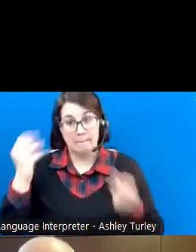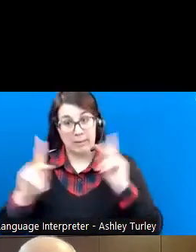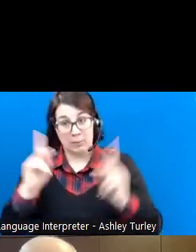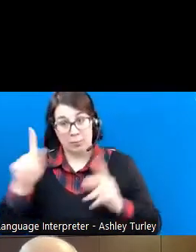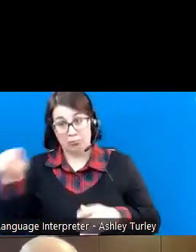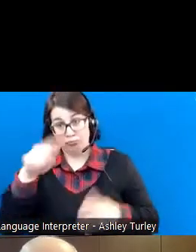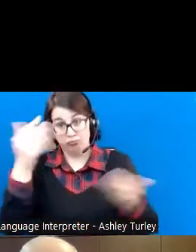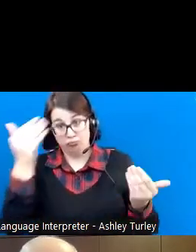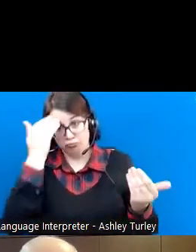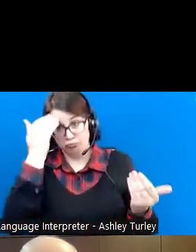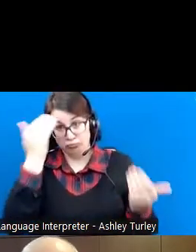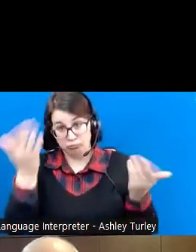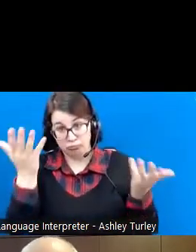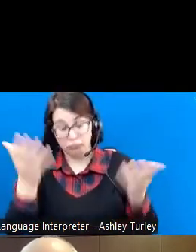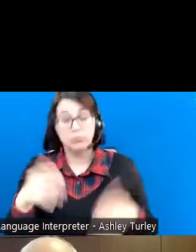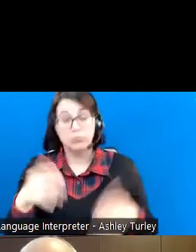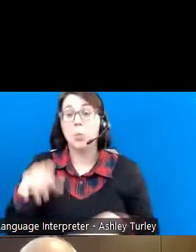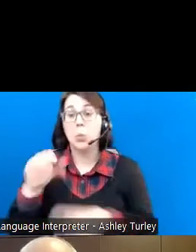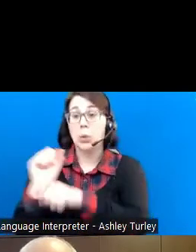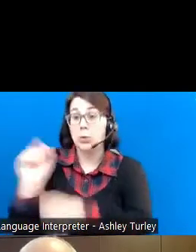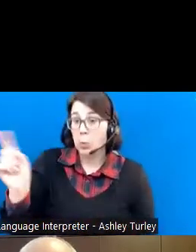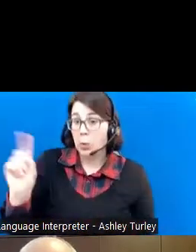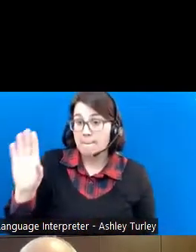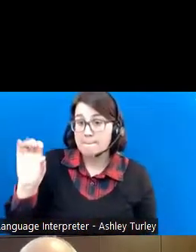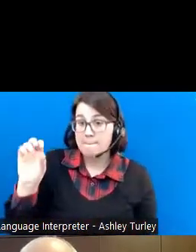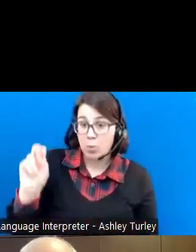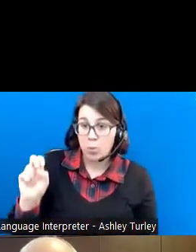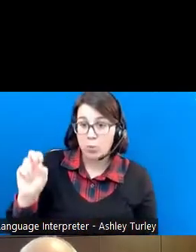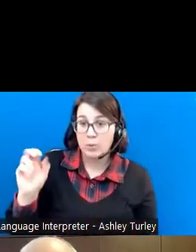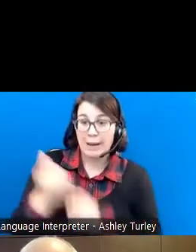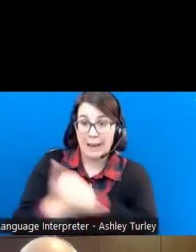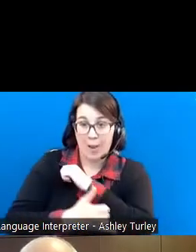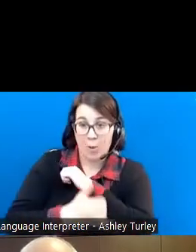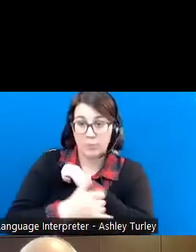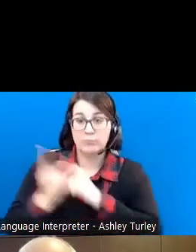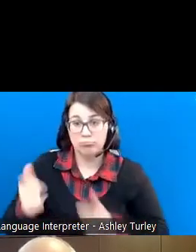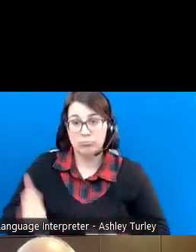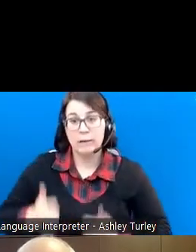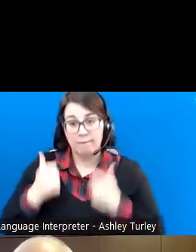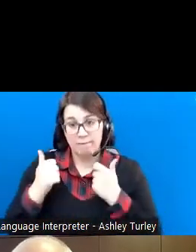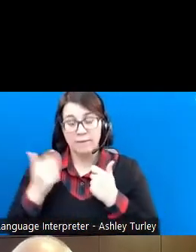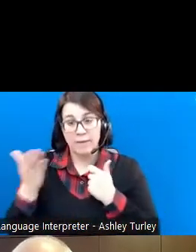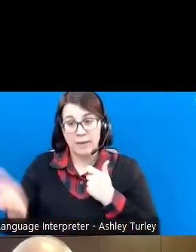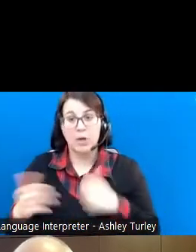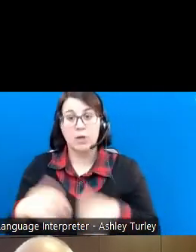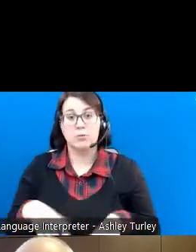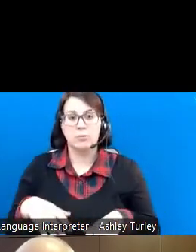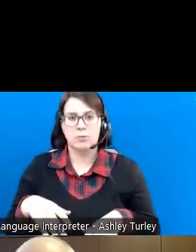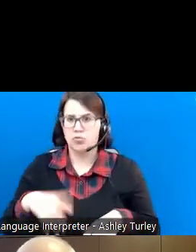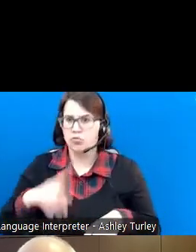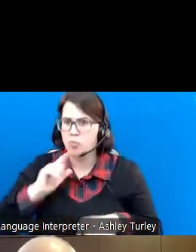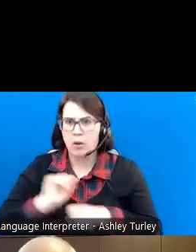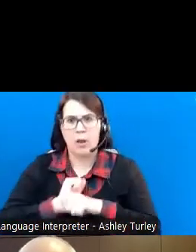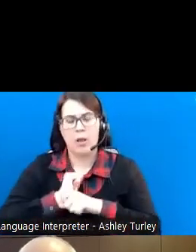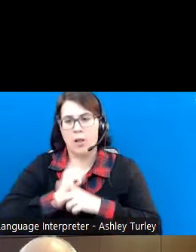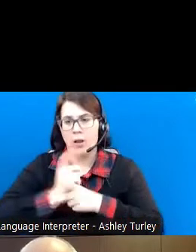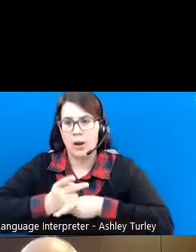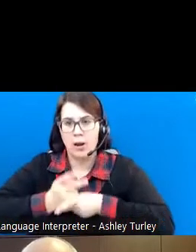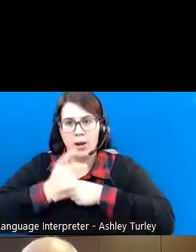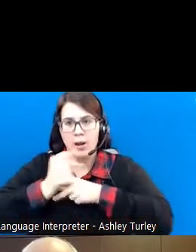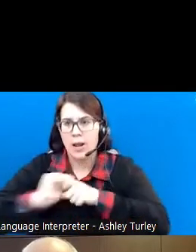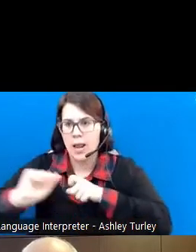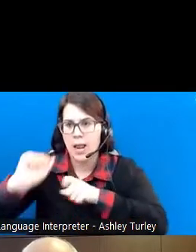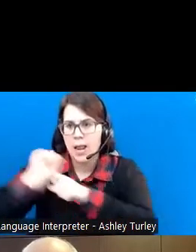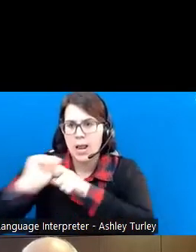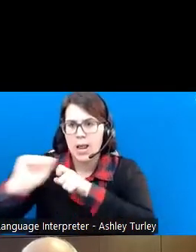and he works down in Boone County where he lives, and a diligent, diligent employee.